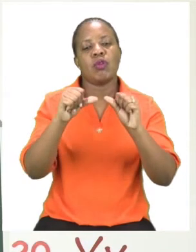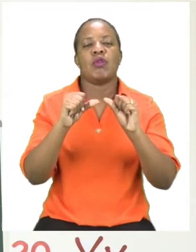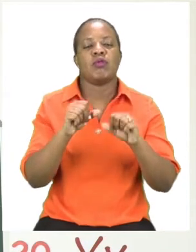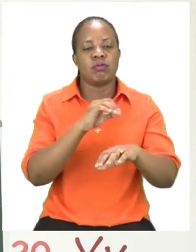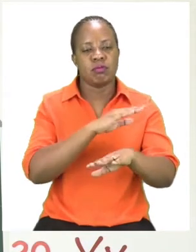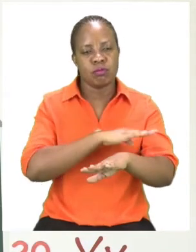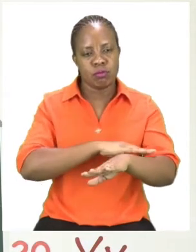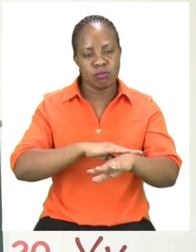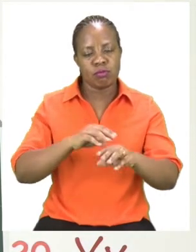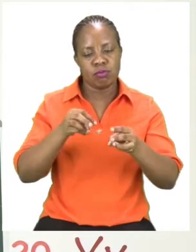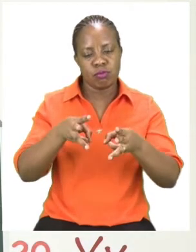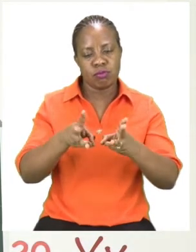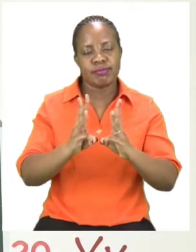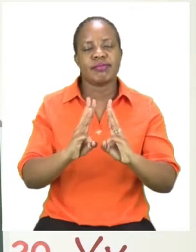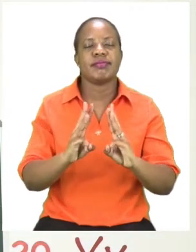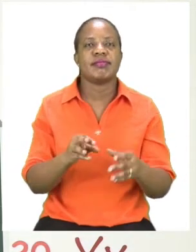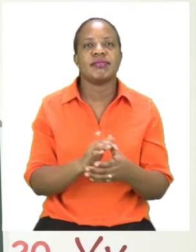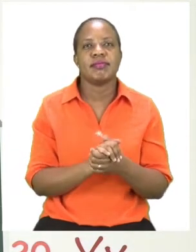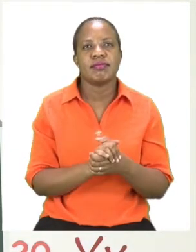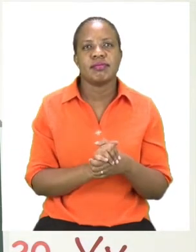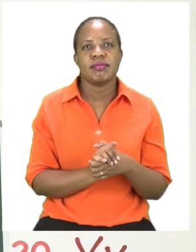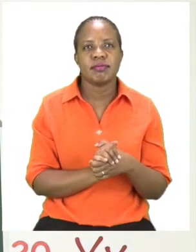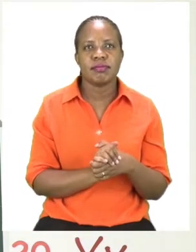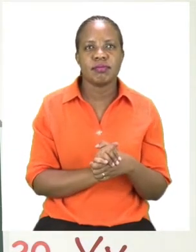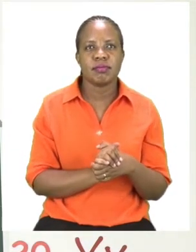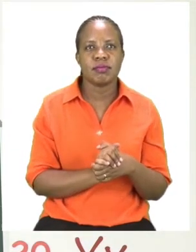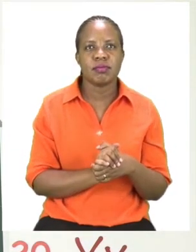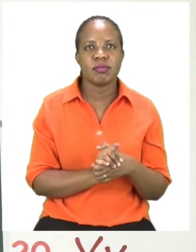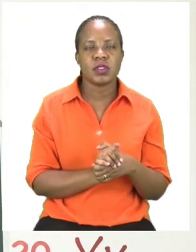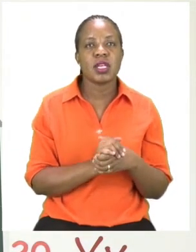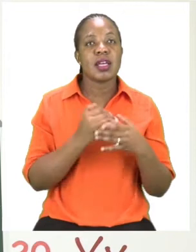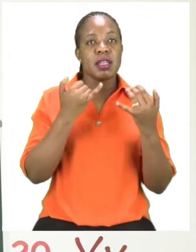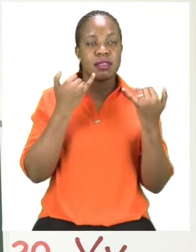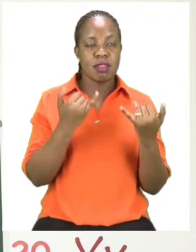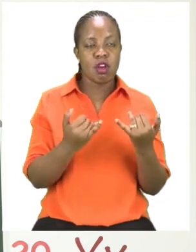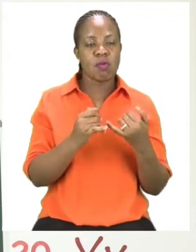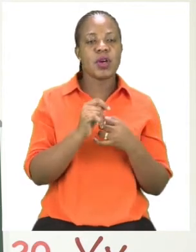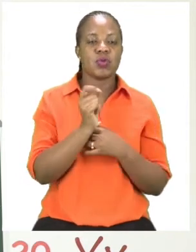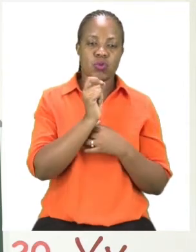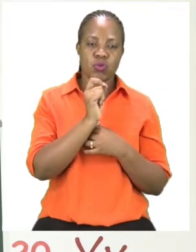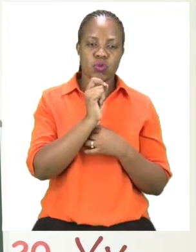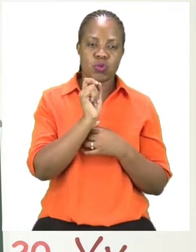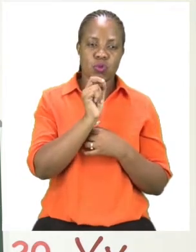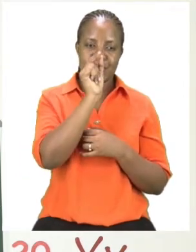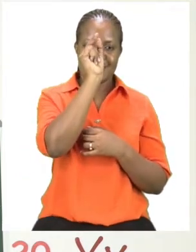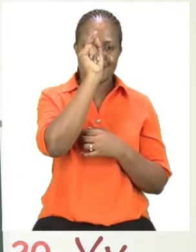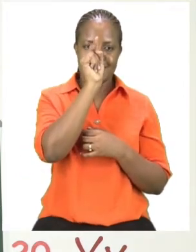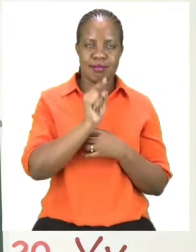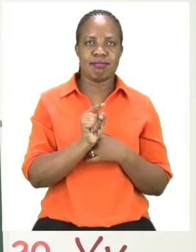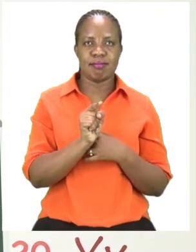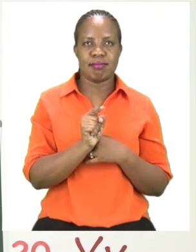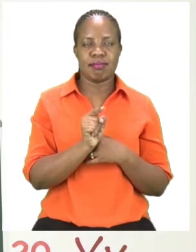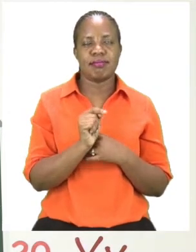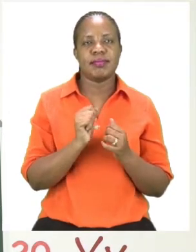we're going to do is draw eight sticks first. So let us draw eight sticks. You in your